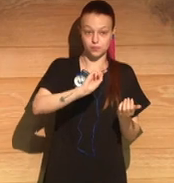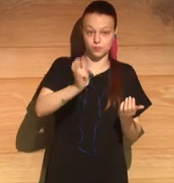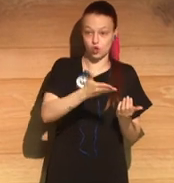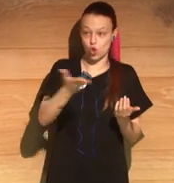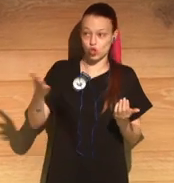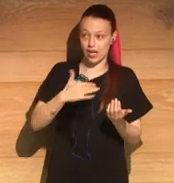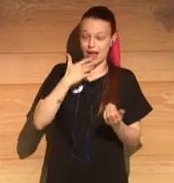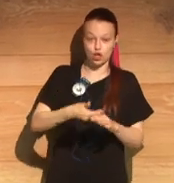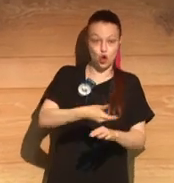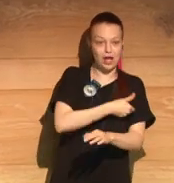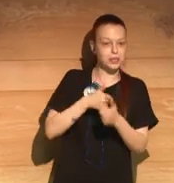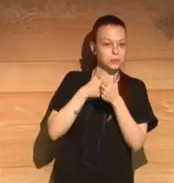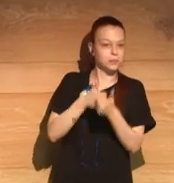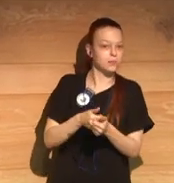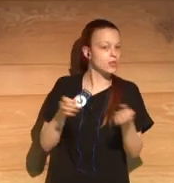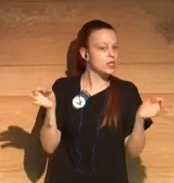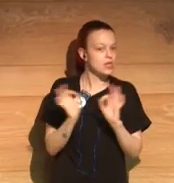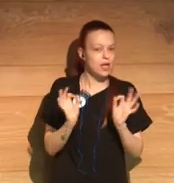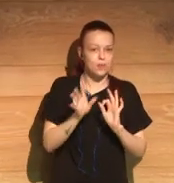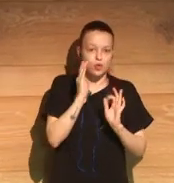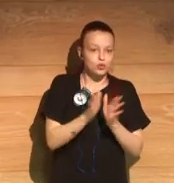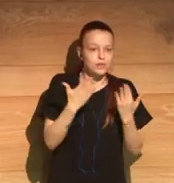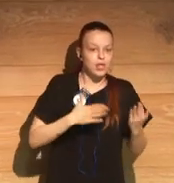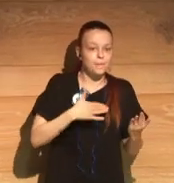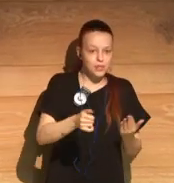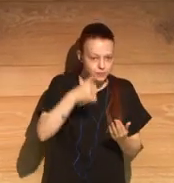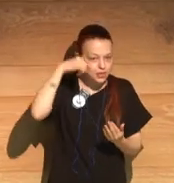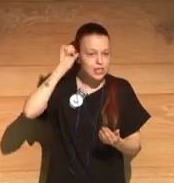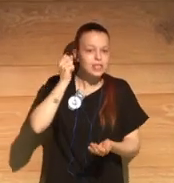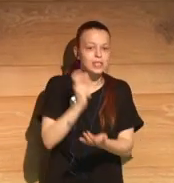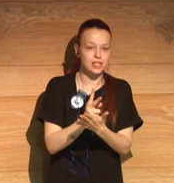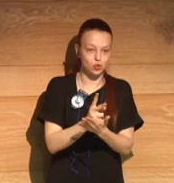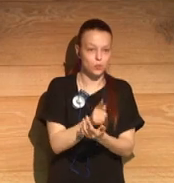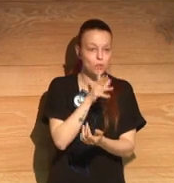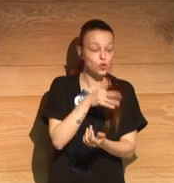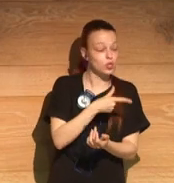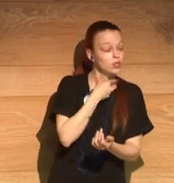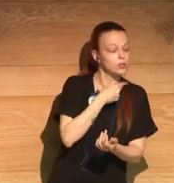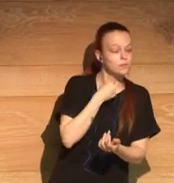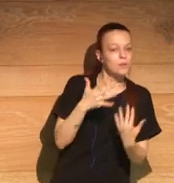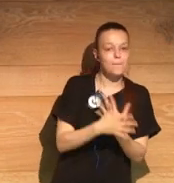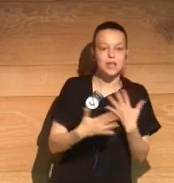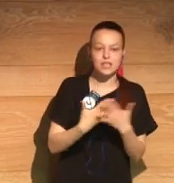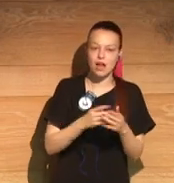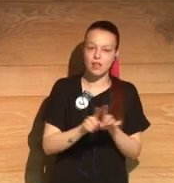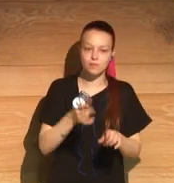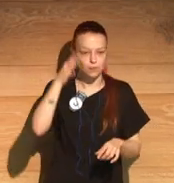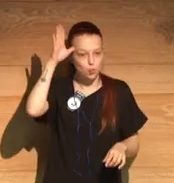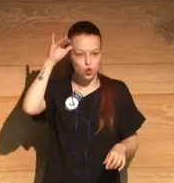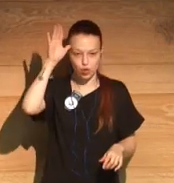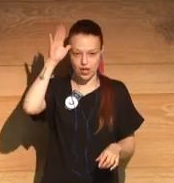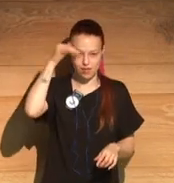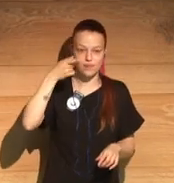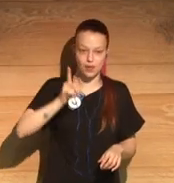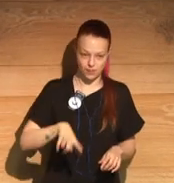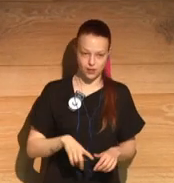It's a novel that doesn't seem to follow any predefined structure. It's risky. And alongside the humor, there's